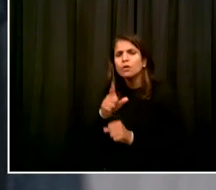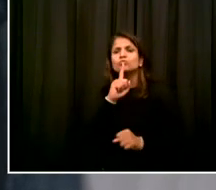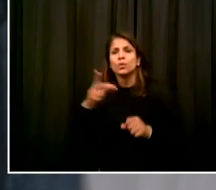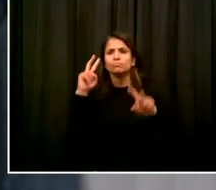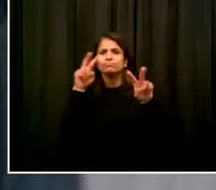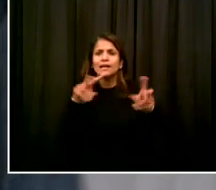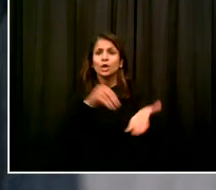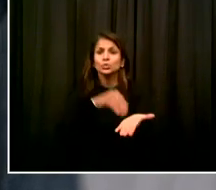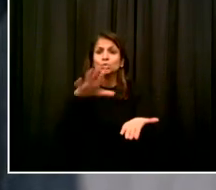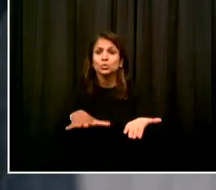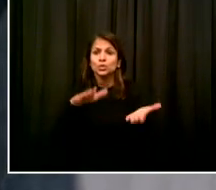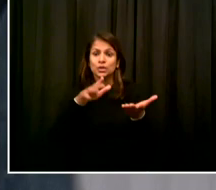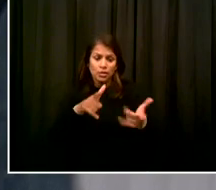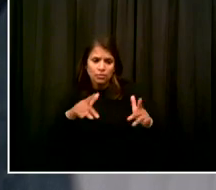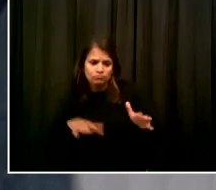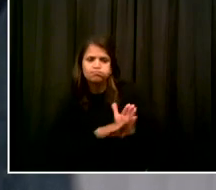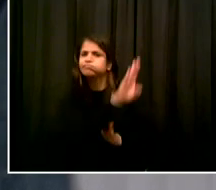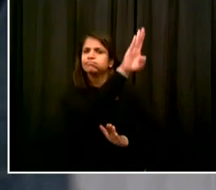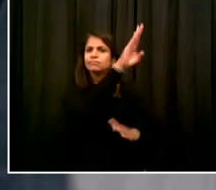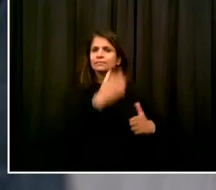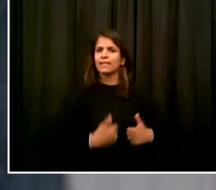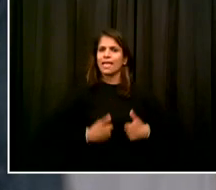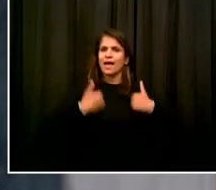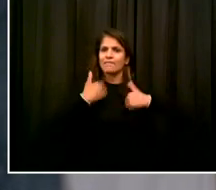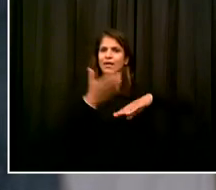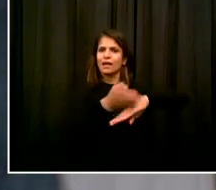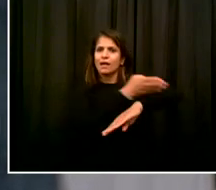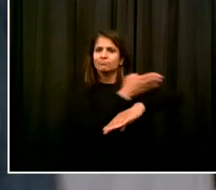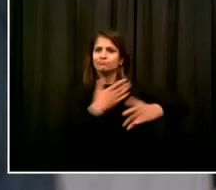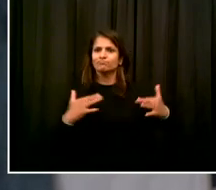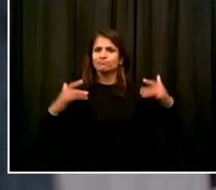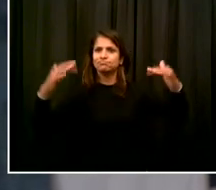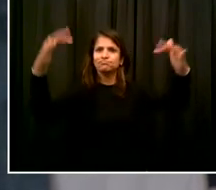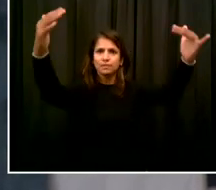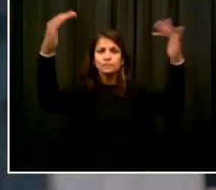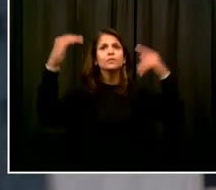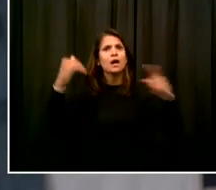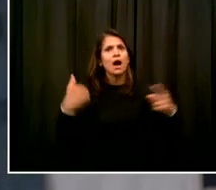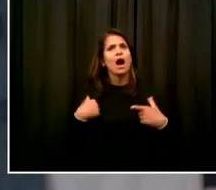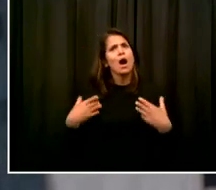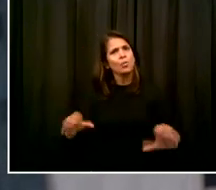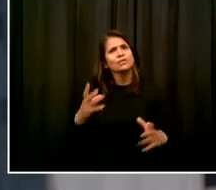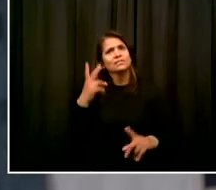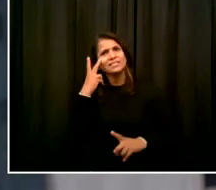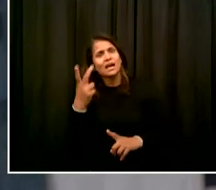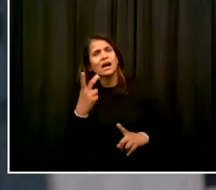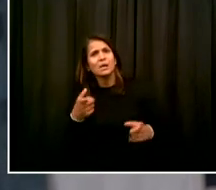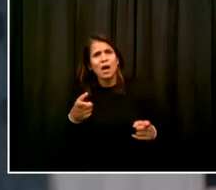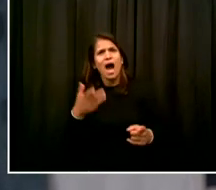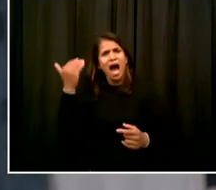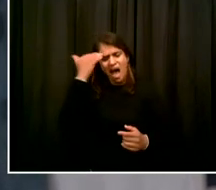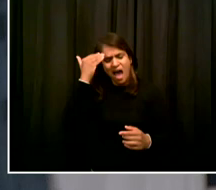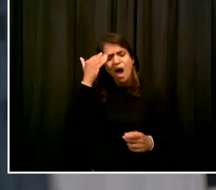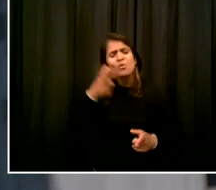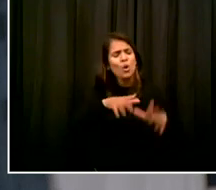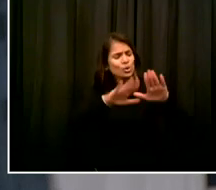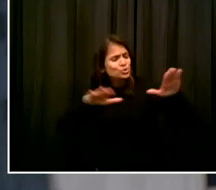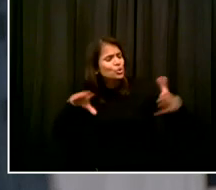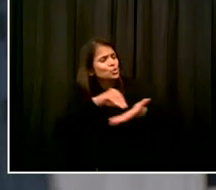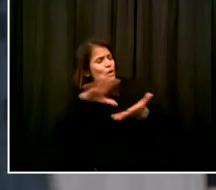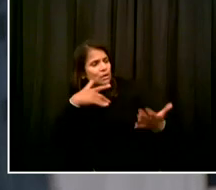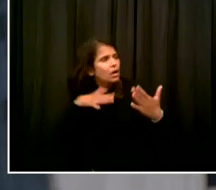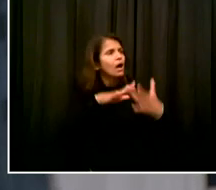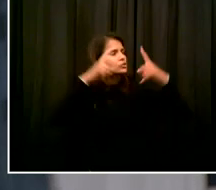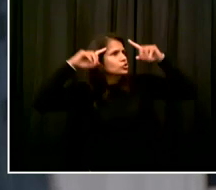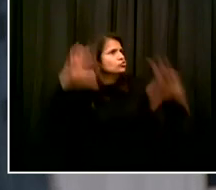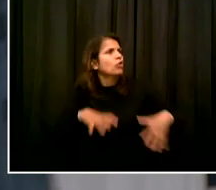students faced trauma every day. Poverty is traumatic. Homelessness is traumatic. Fear